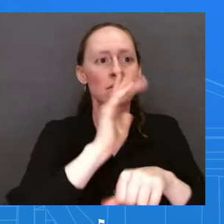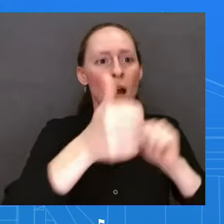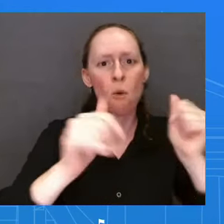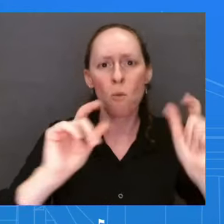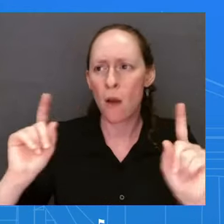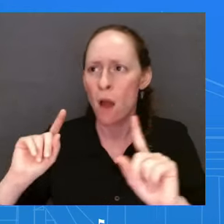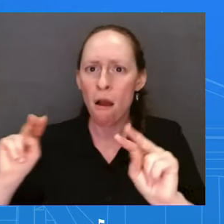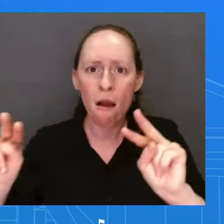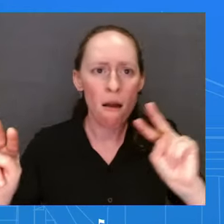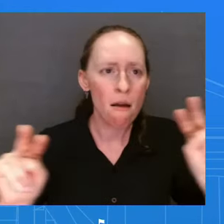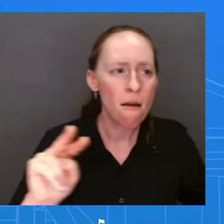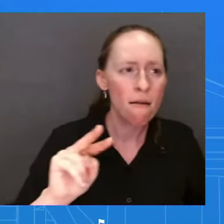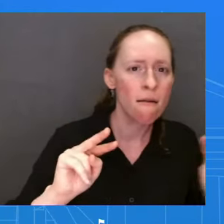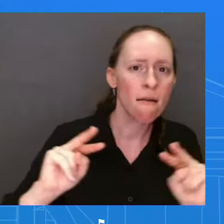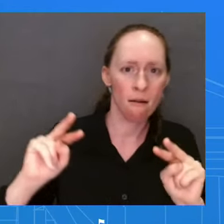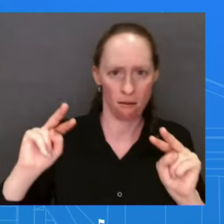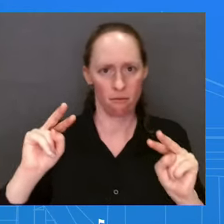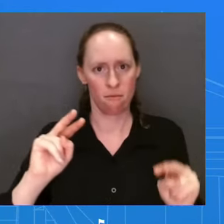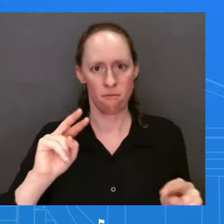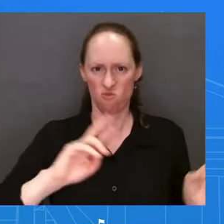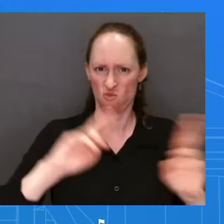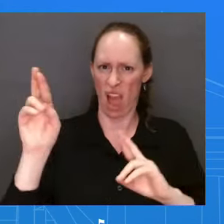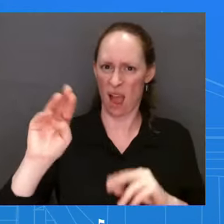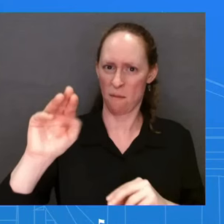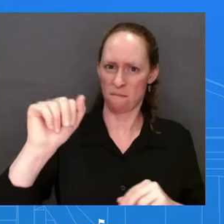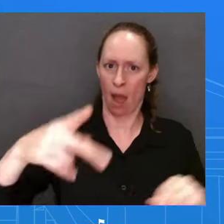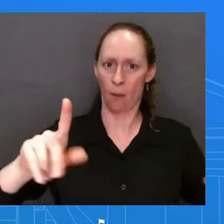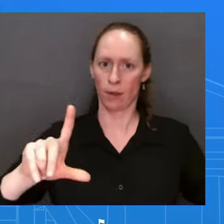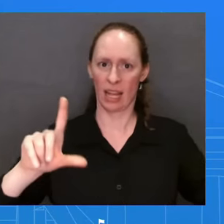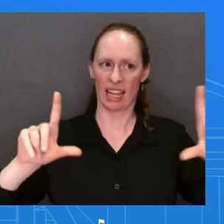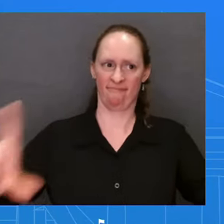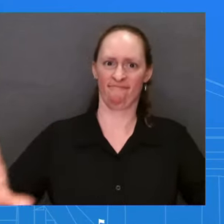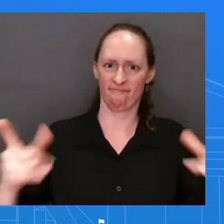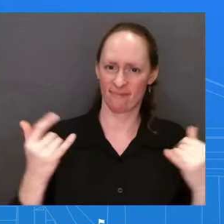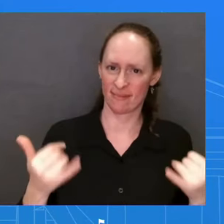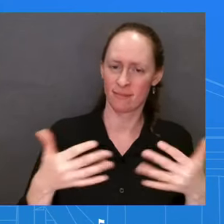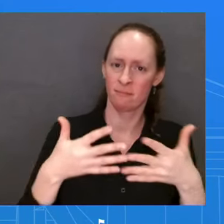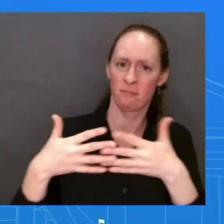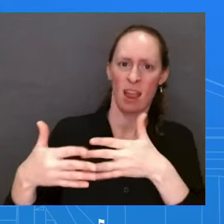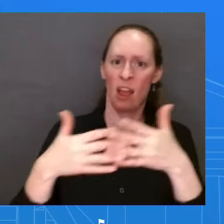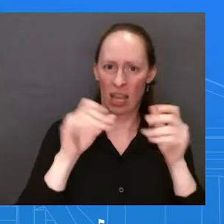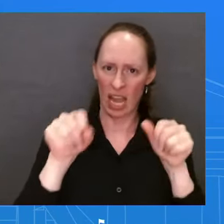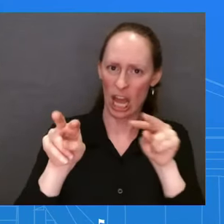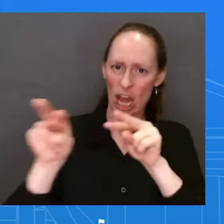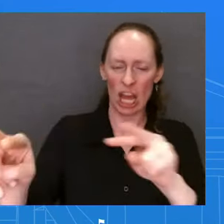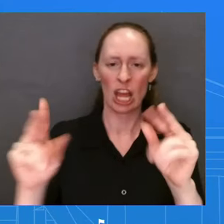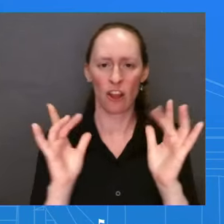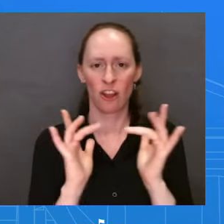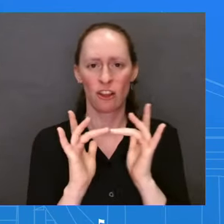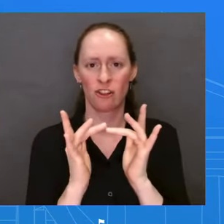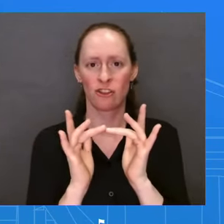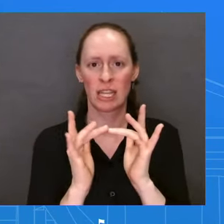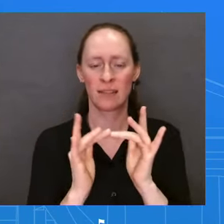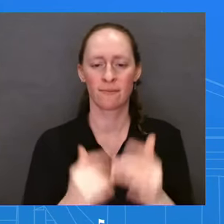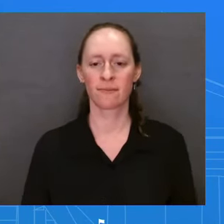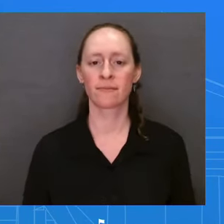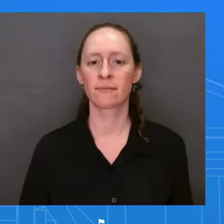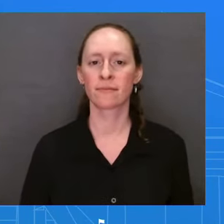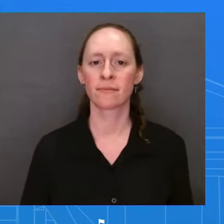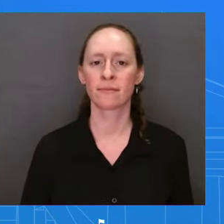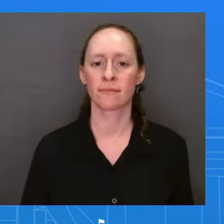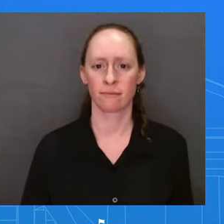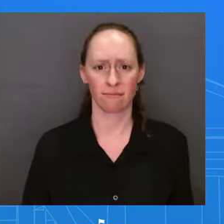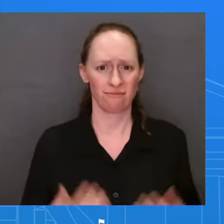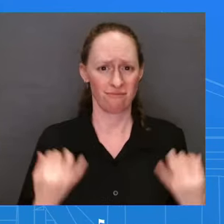the incredible pieces of historic legislation this president has gotten done over the last two and a half years and making the case